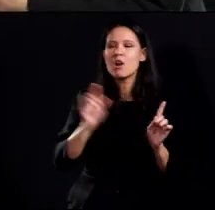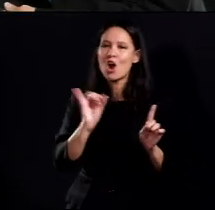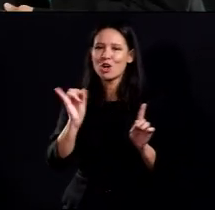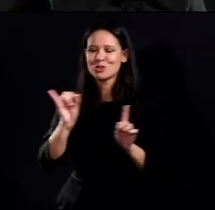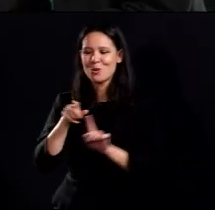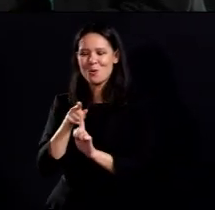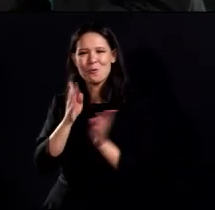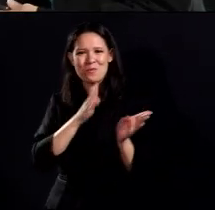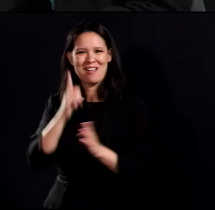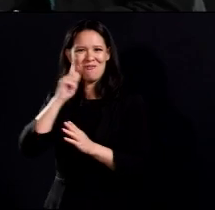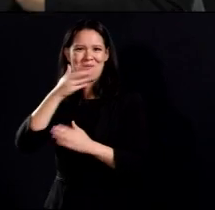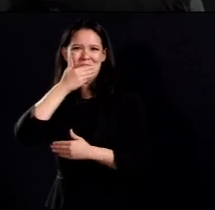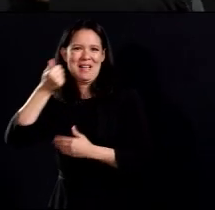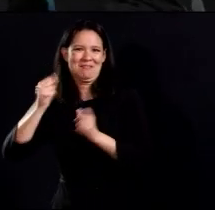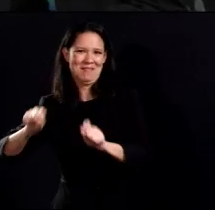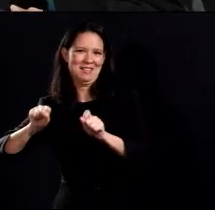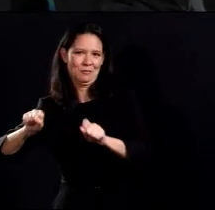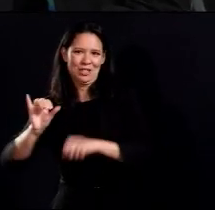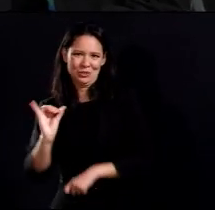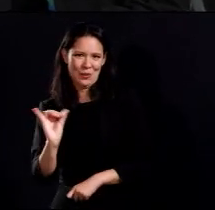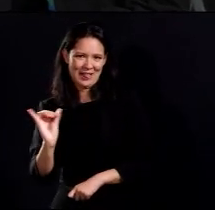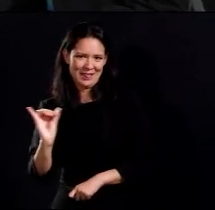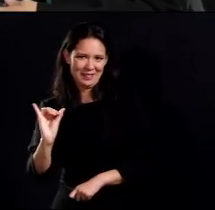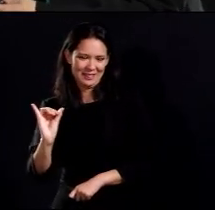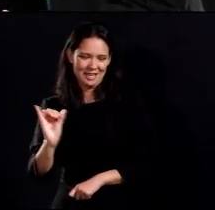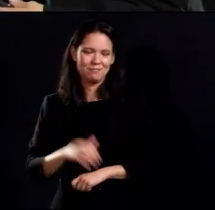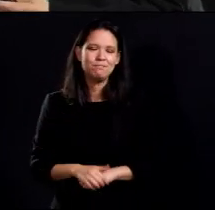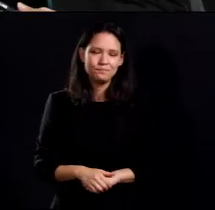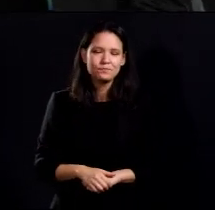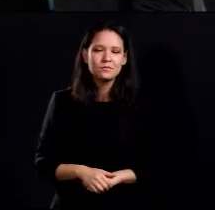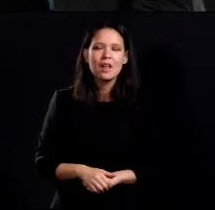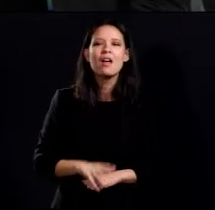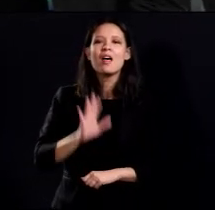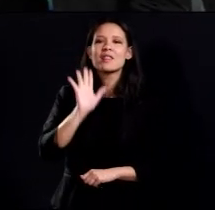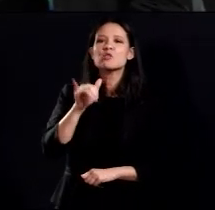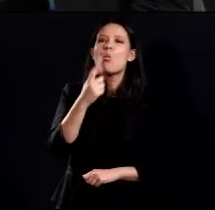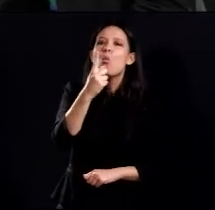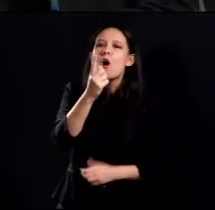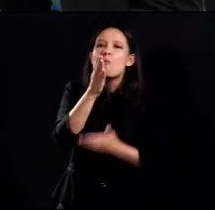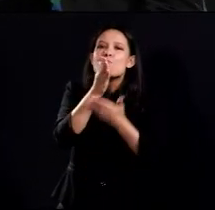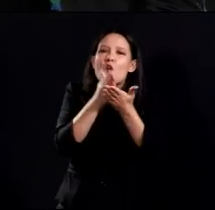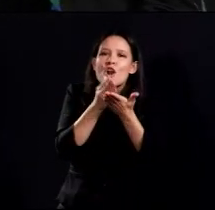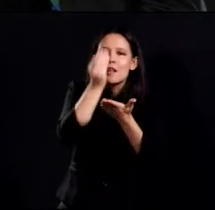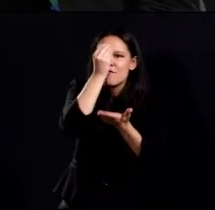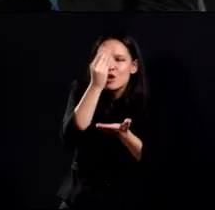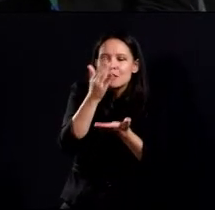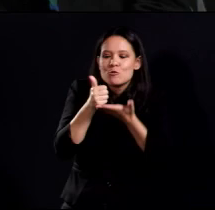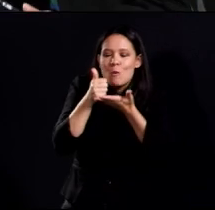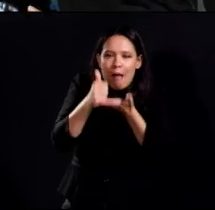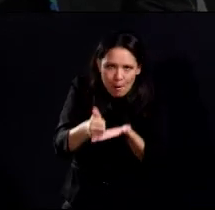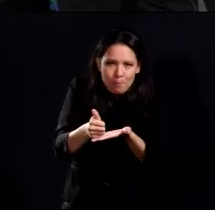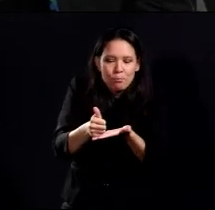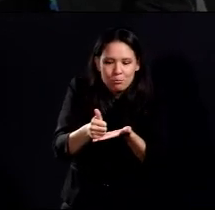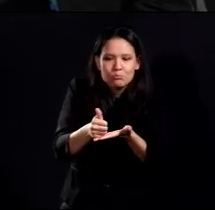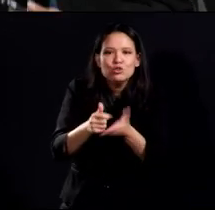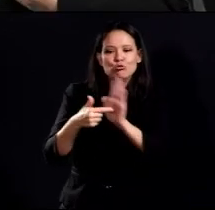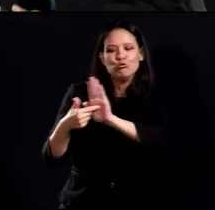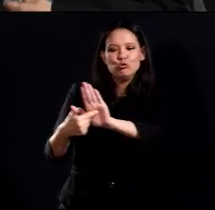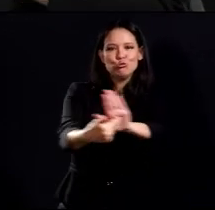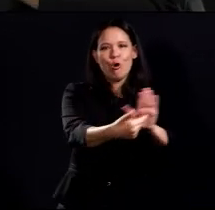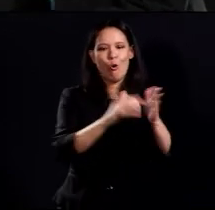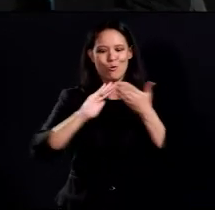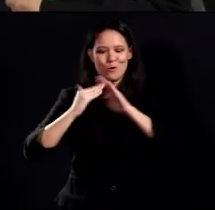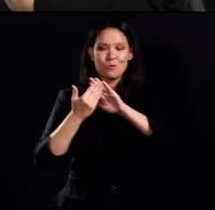scenario to make sure we're getting that best outcome. And this is just one piece of information to help demonstrate to the community